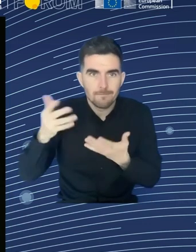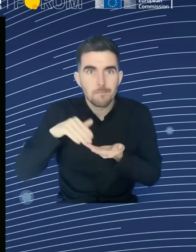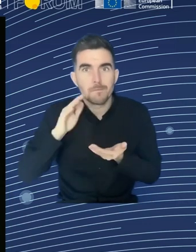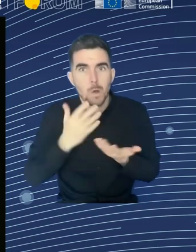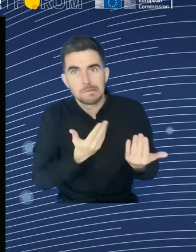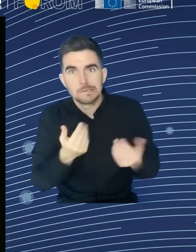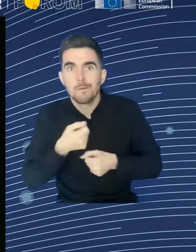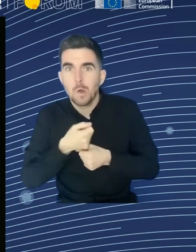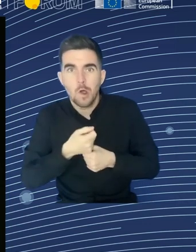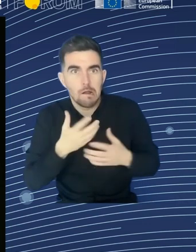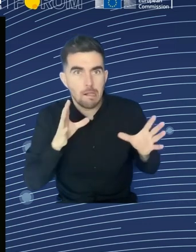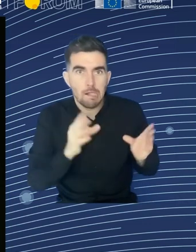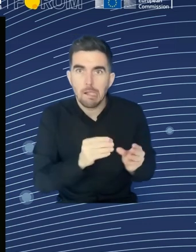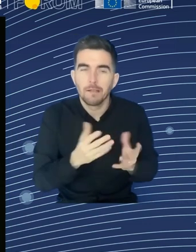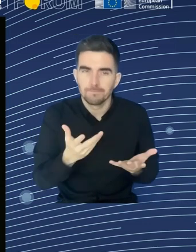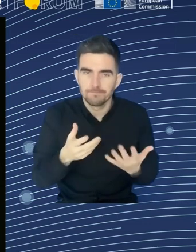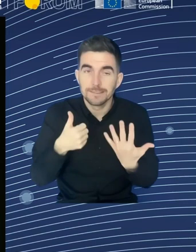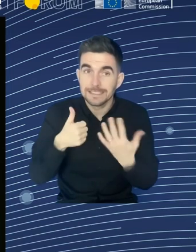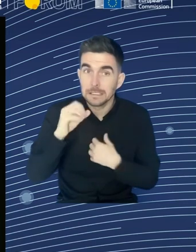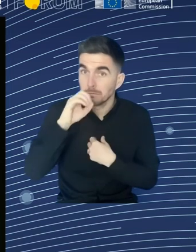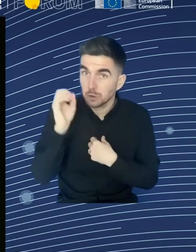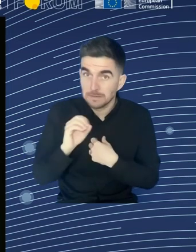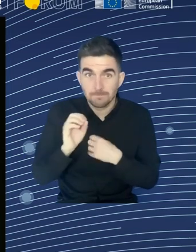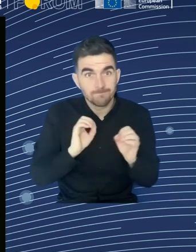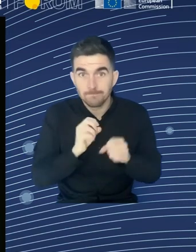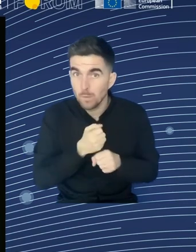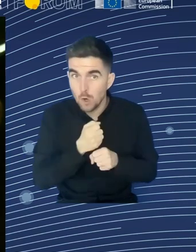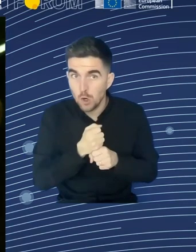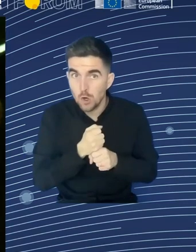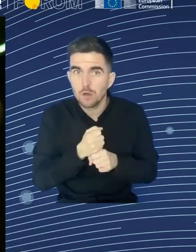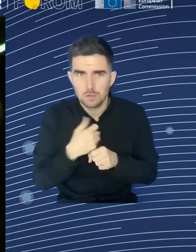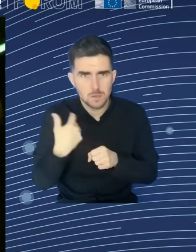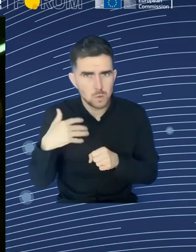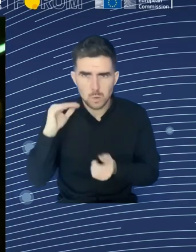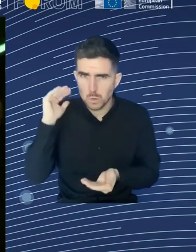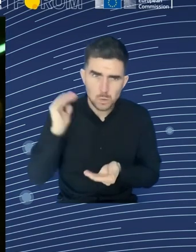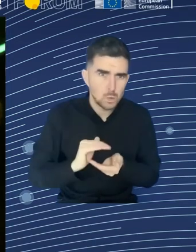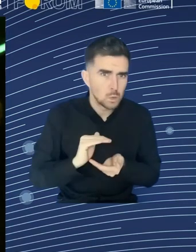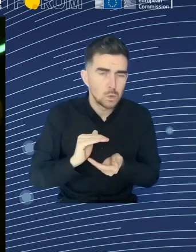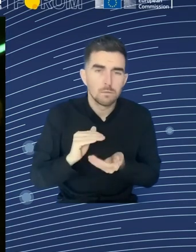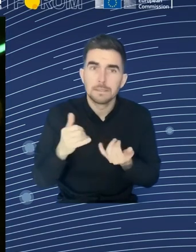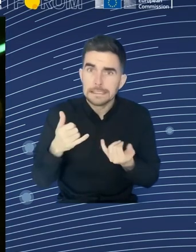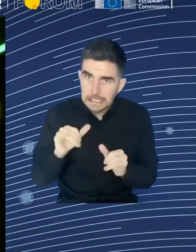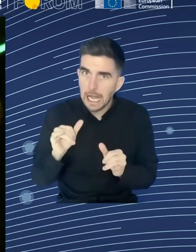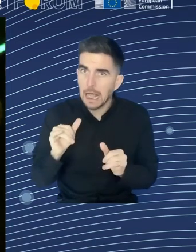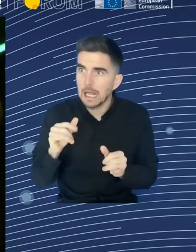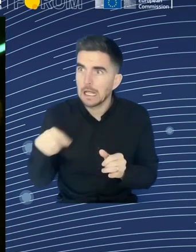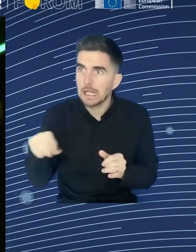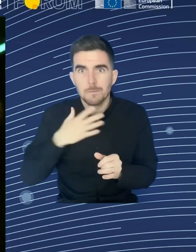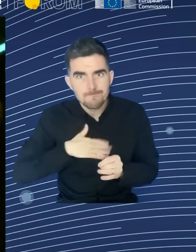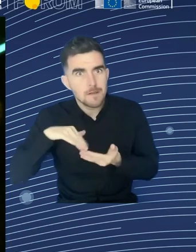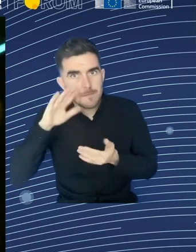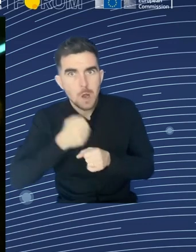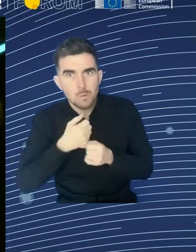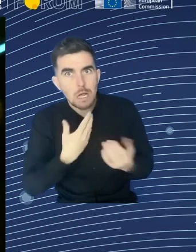companies in the EU have reported difficulties in finding workers with the right skills. We had a workshop on that earlier today. Only 35